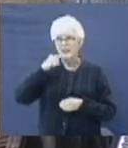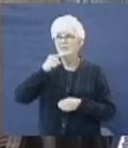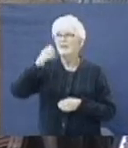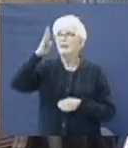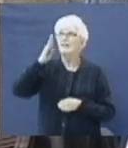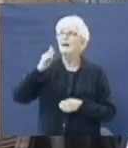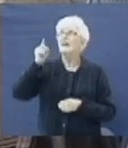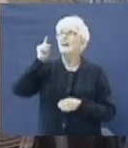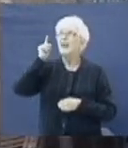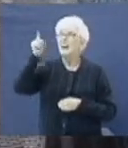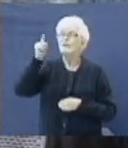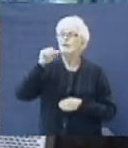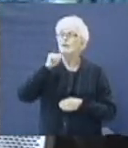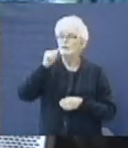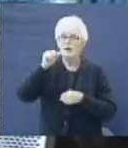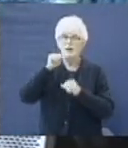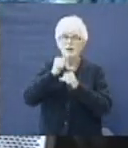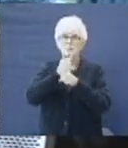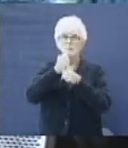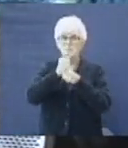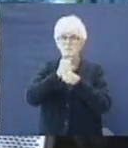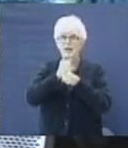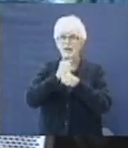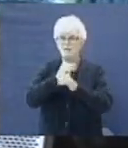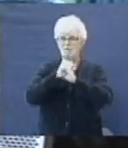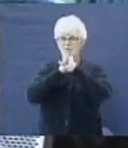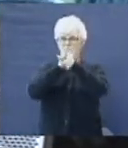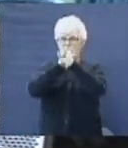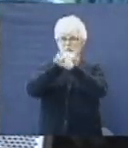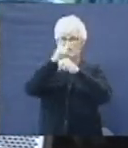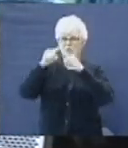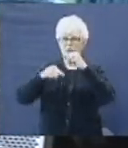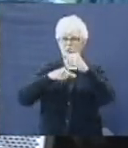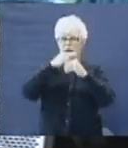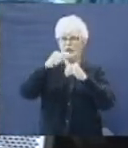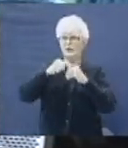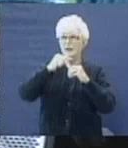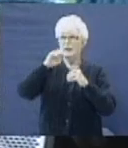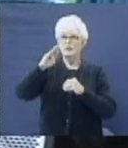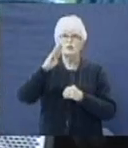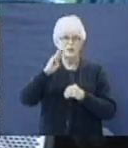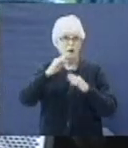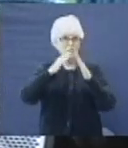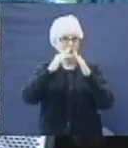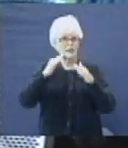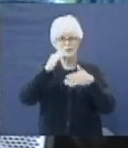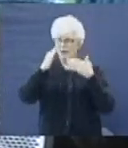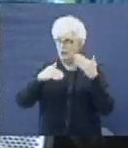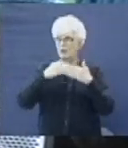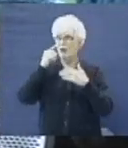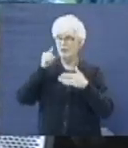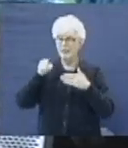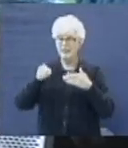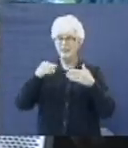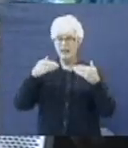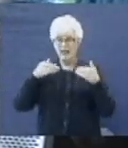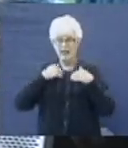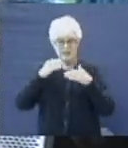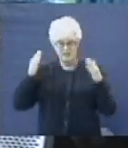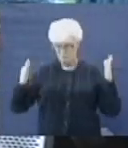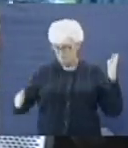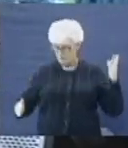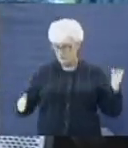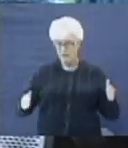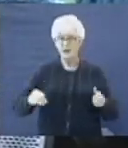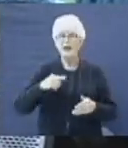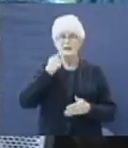Hast not thou made an hedge about him and about his house and about all that he hath on every side? That